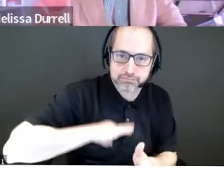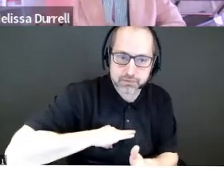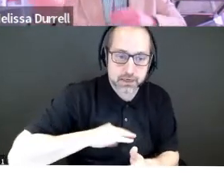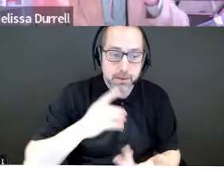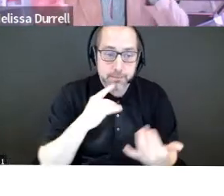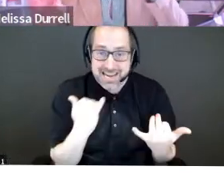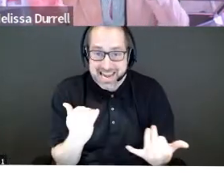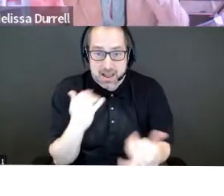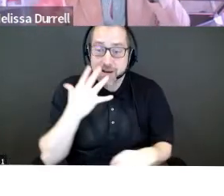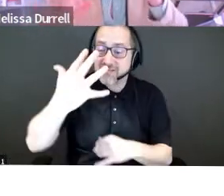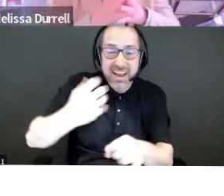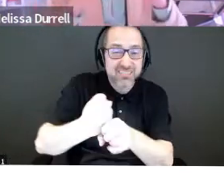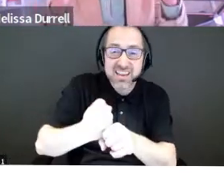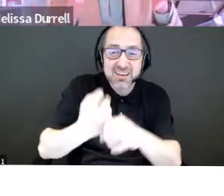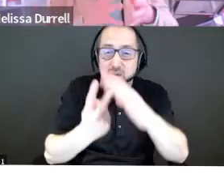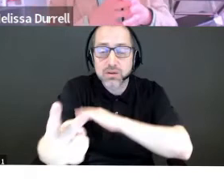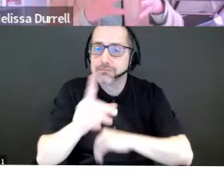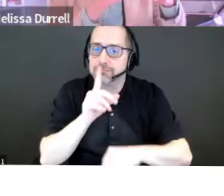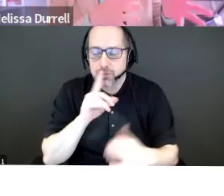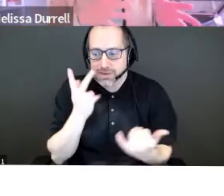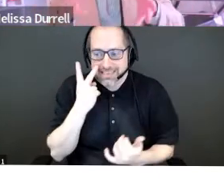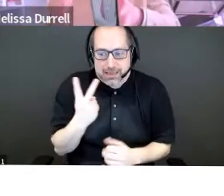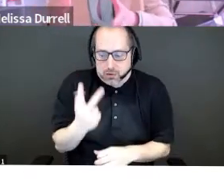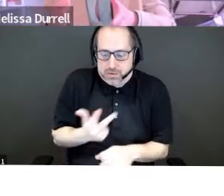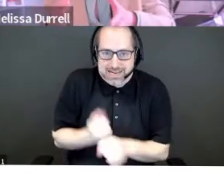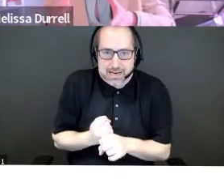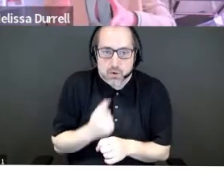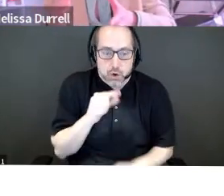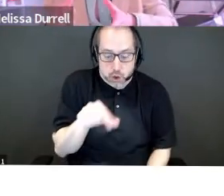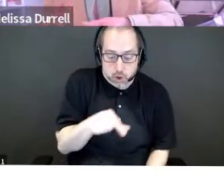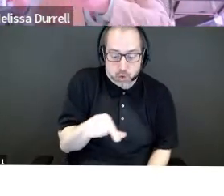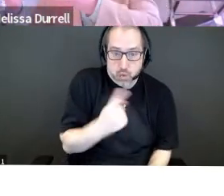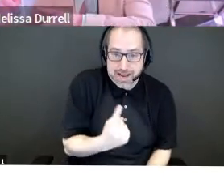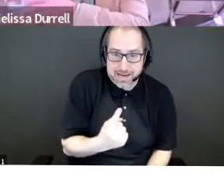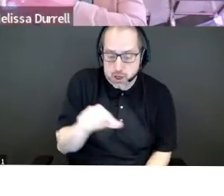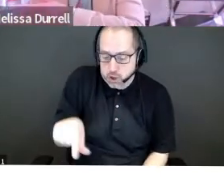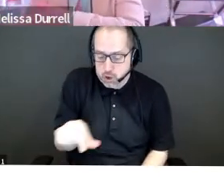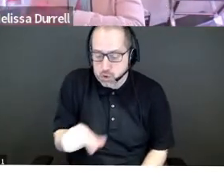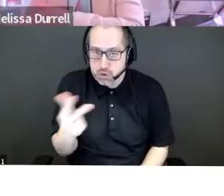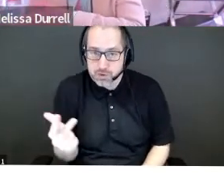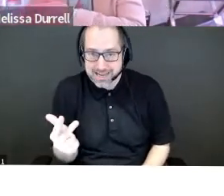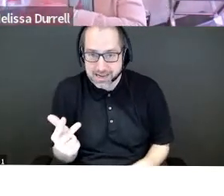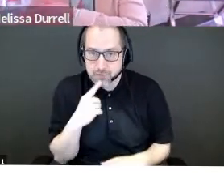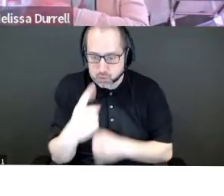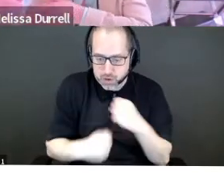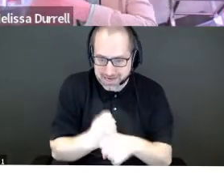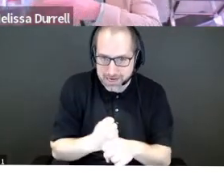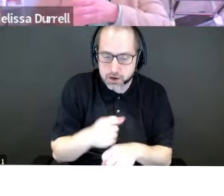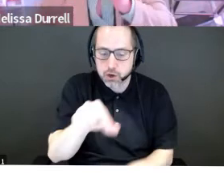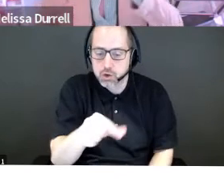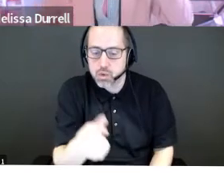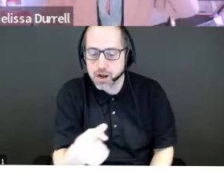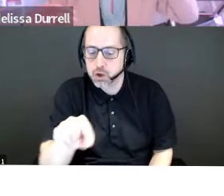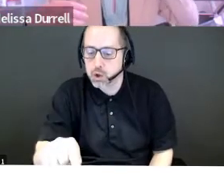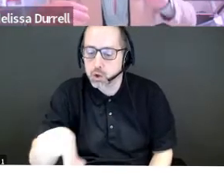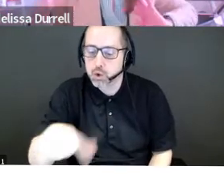year financials. What I am seeing is people are doing like Q1 and Q3 per year, Q1 and Q3 for the second year